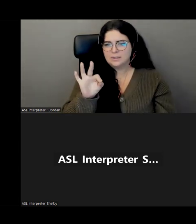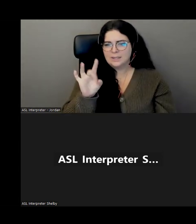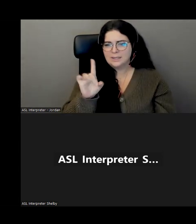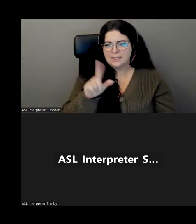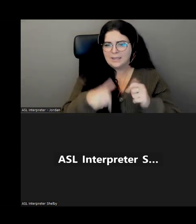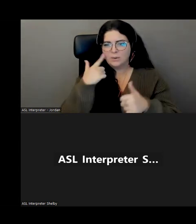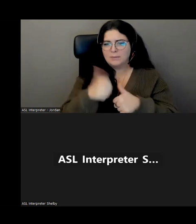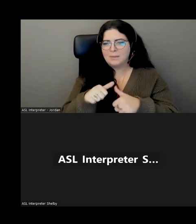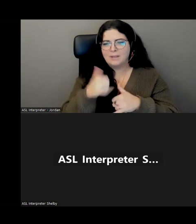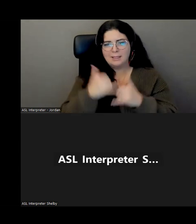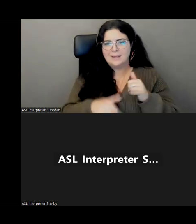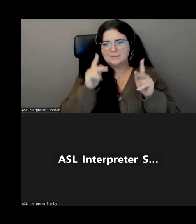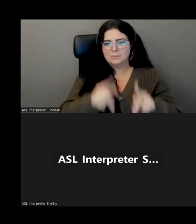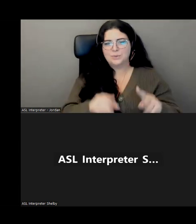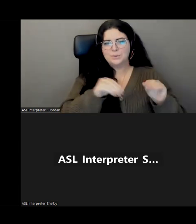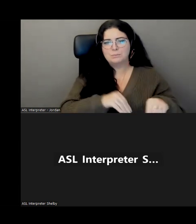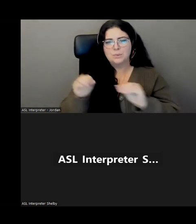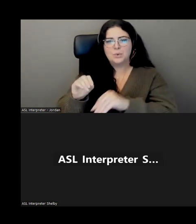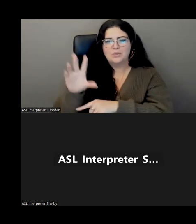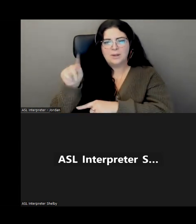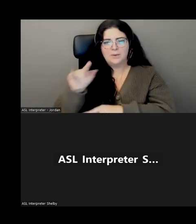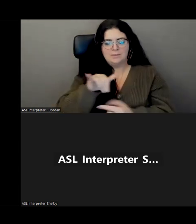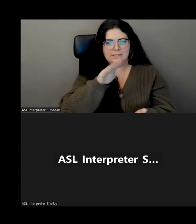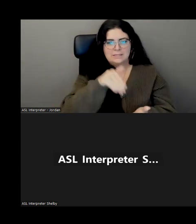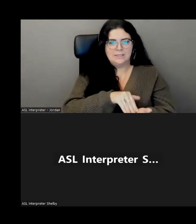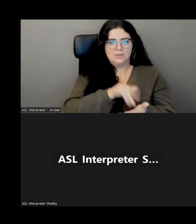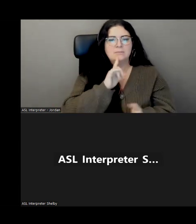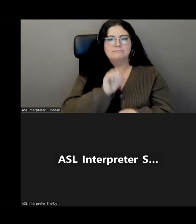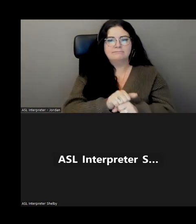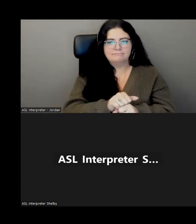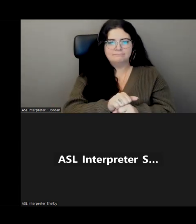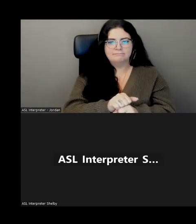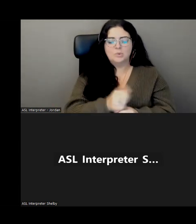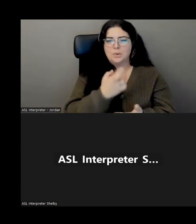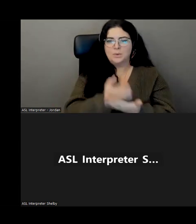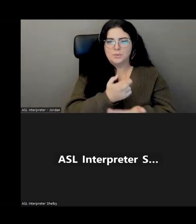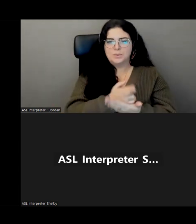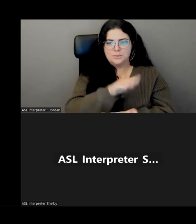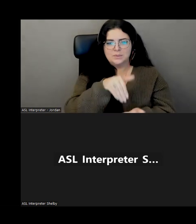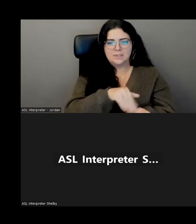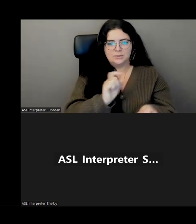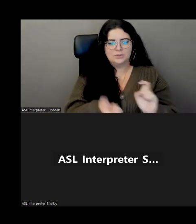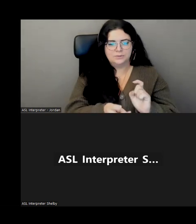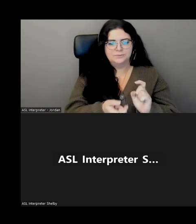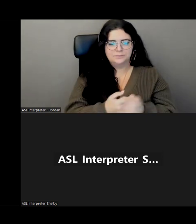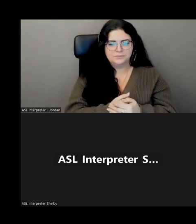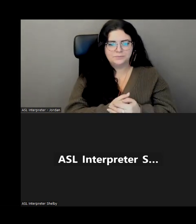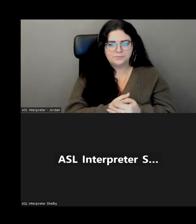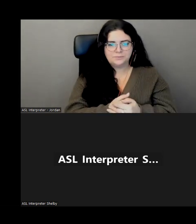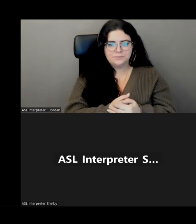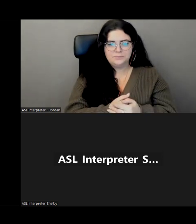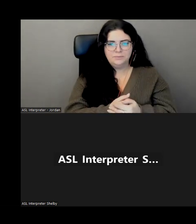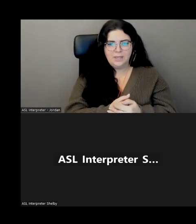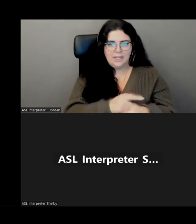last resident moved out of the center and we officially became a resource center, and at that time, we